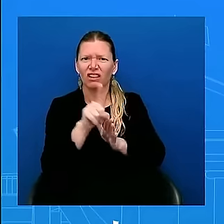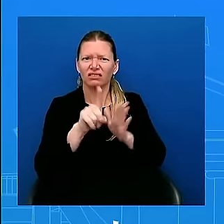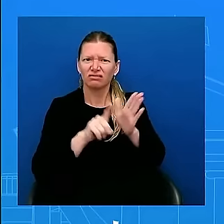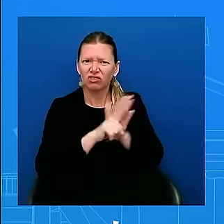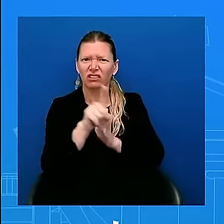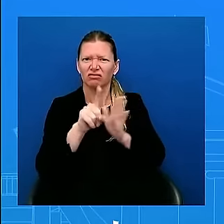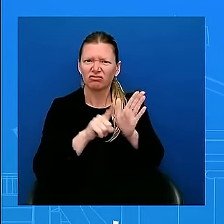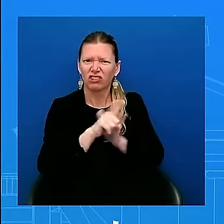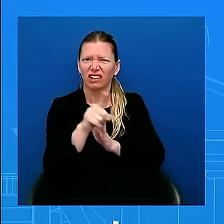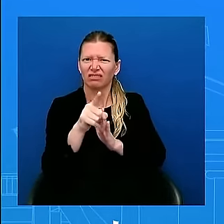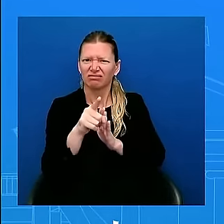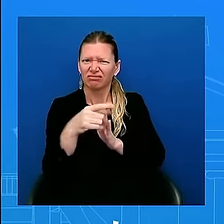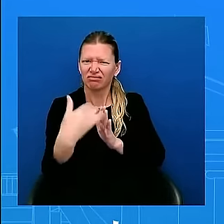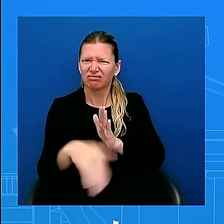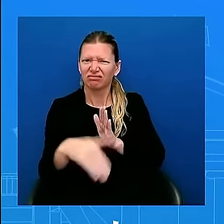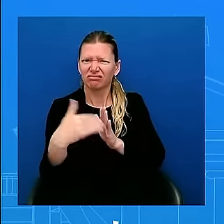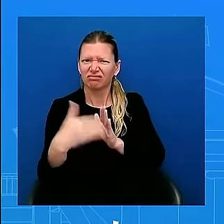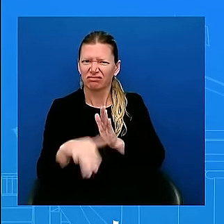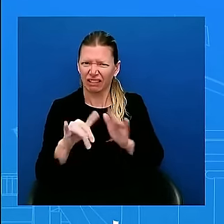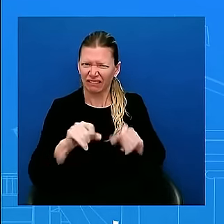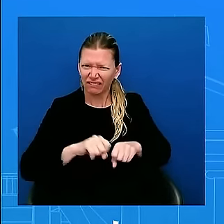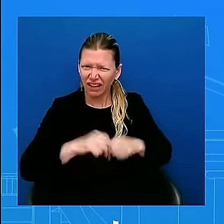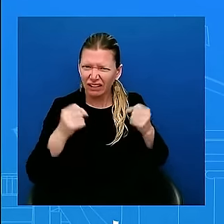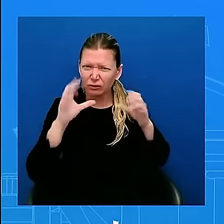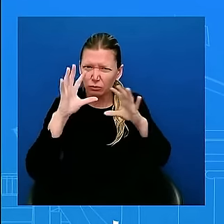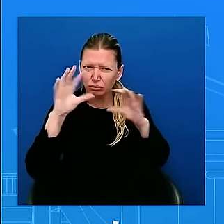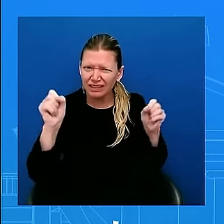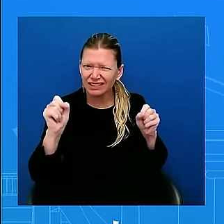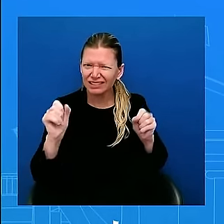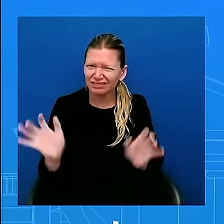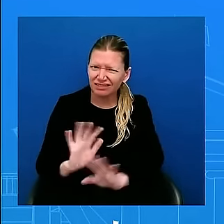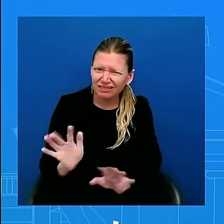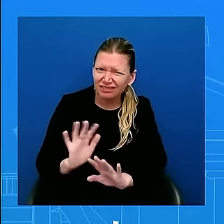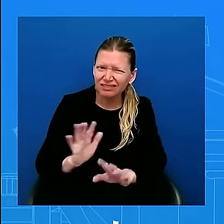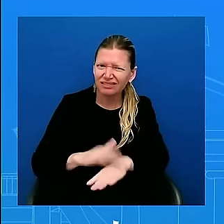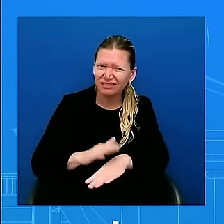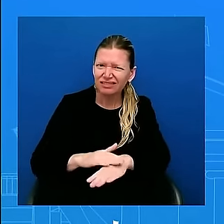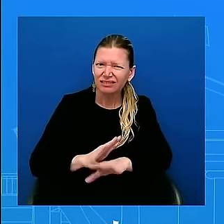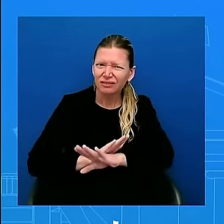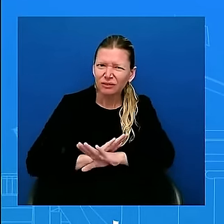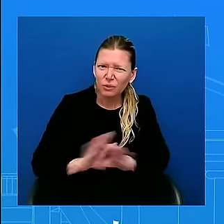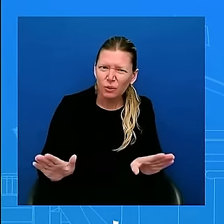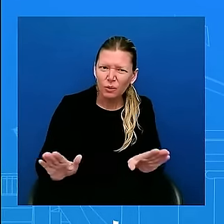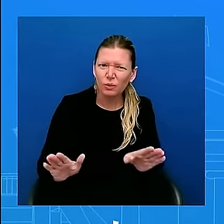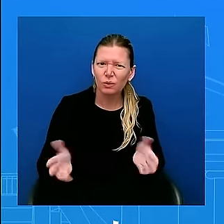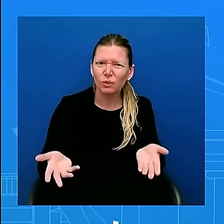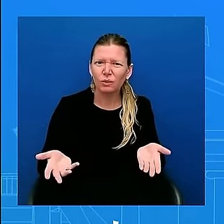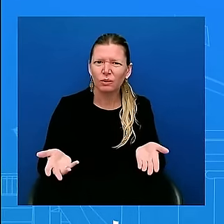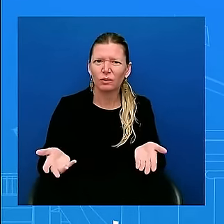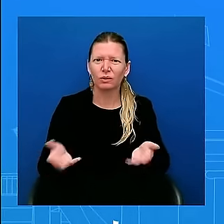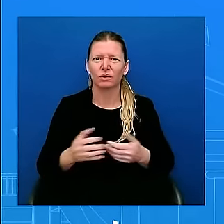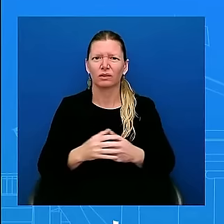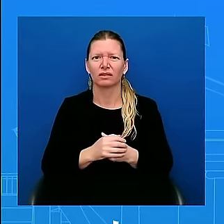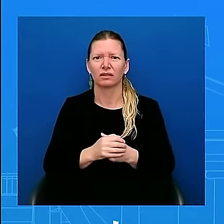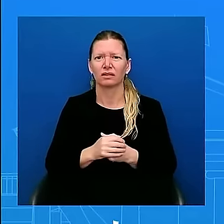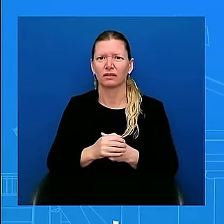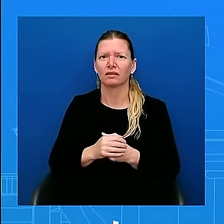We are working, as I said in my opening statement, to try to resolve the differences at and around the blue line.